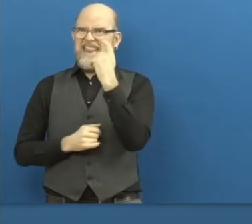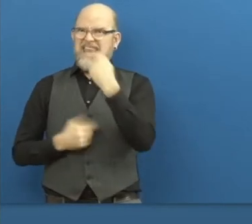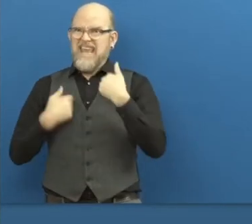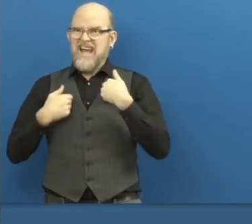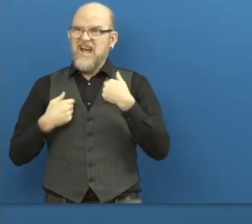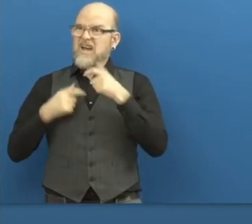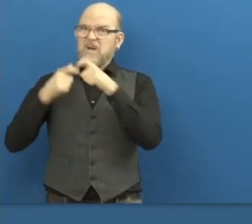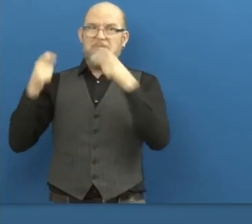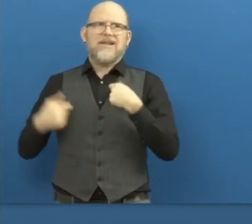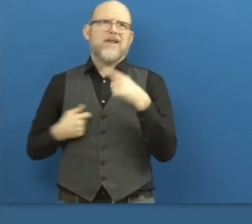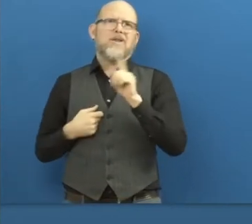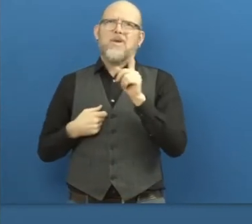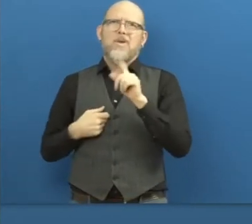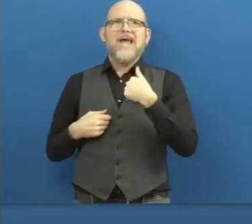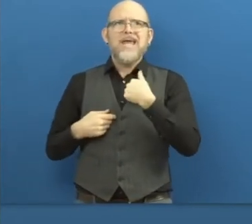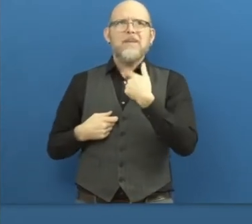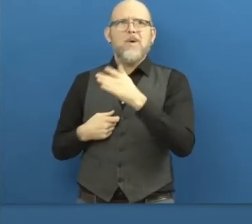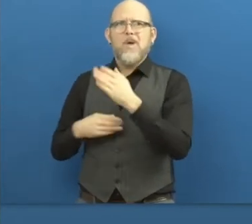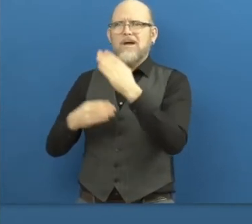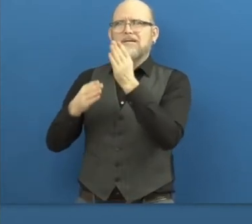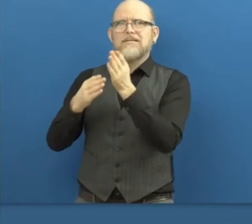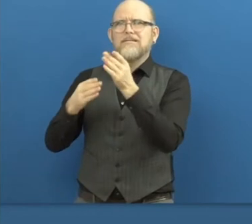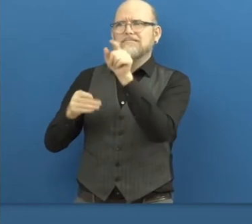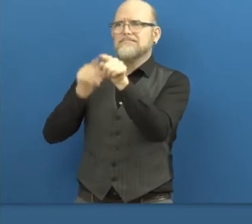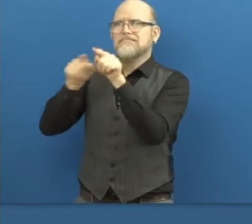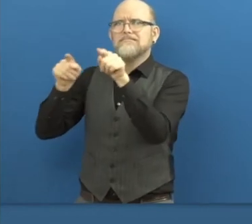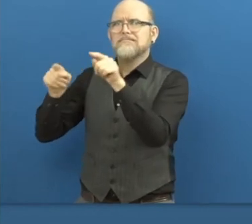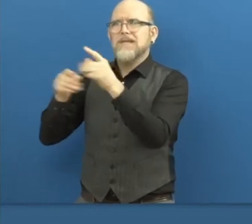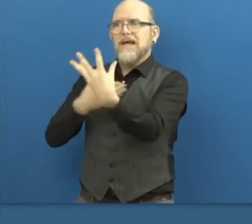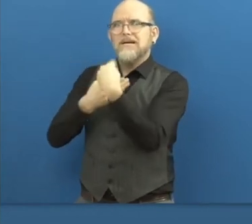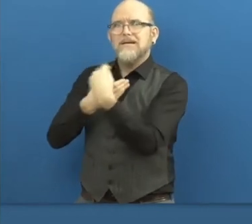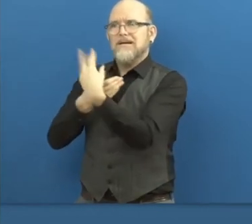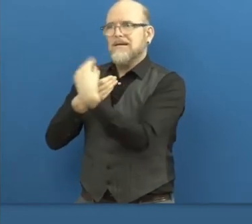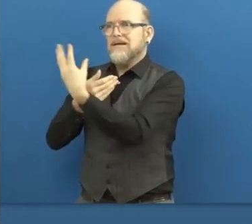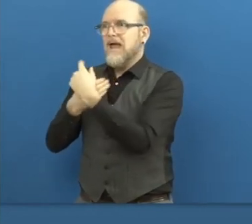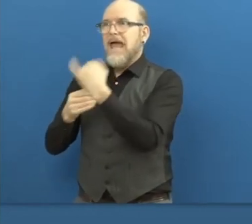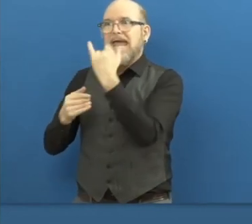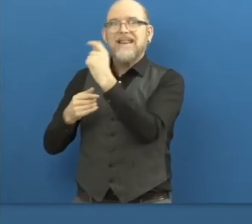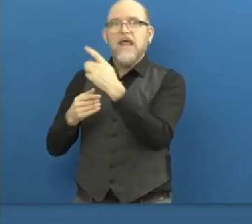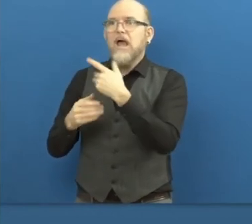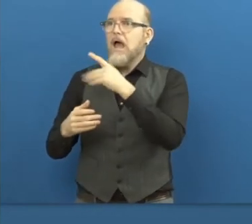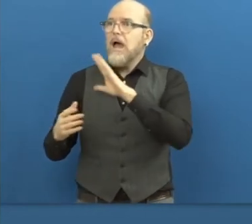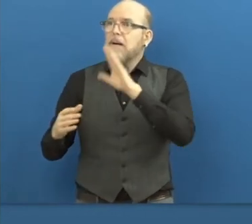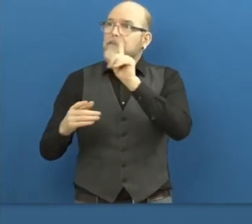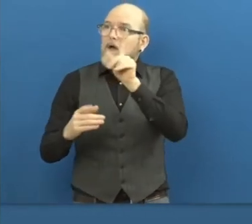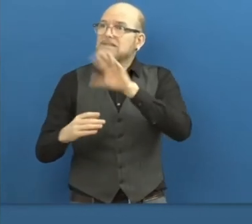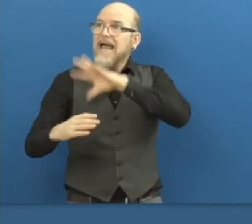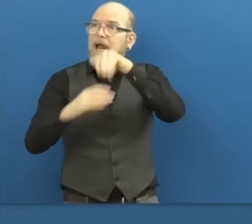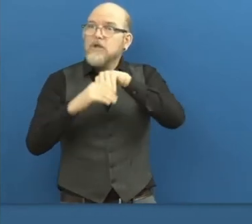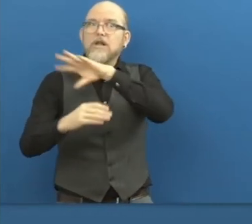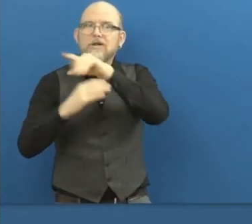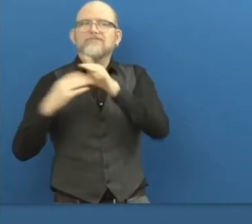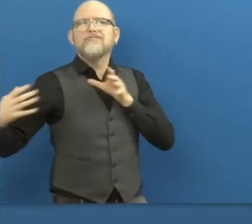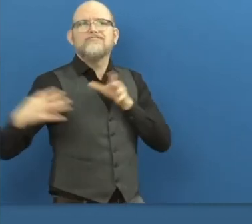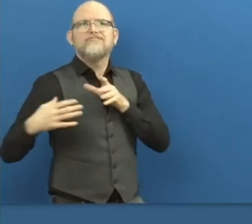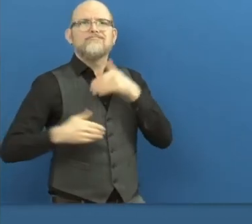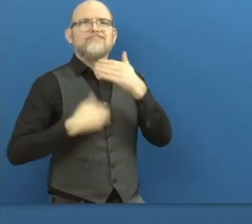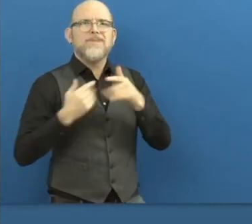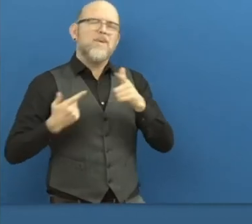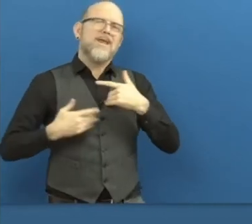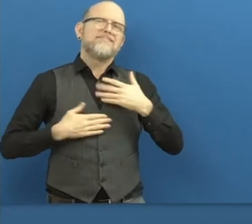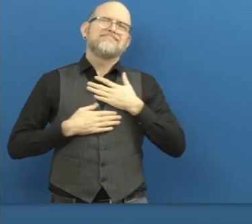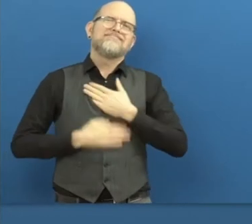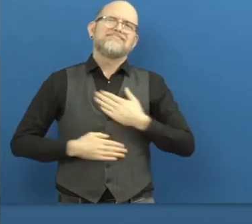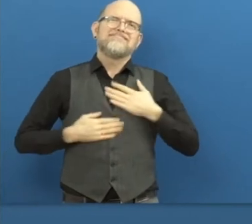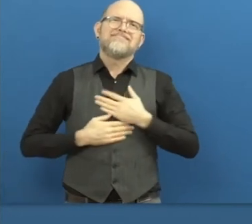tries to persuade as many companies as possible to become more inclusive. And what I am very happy about is